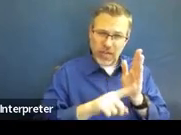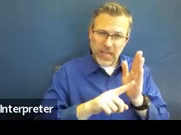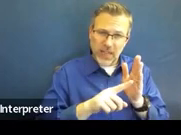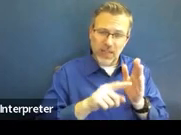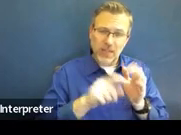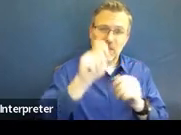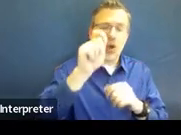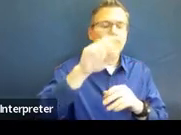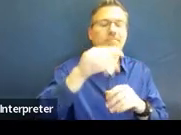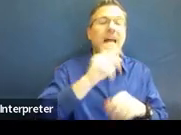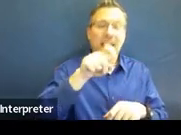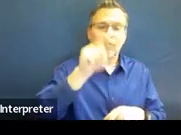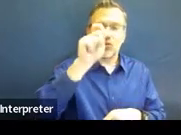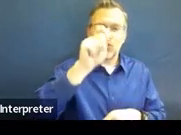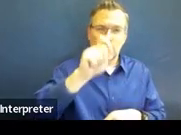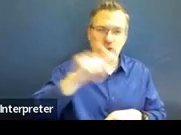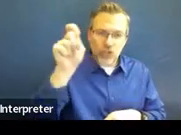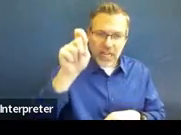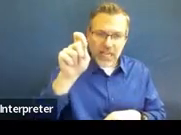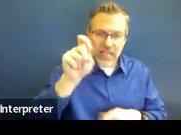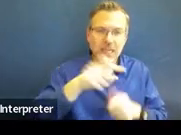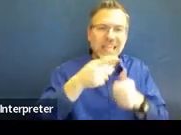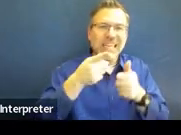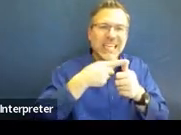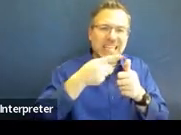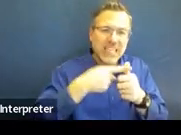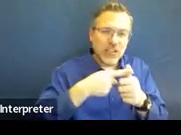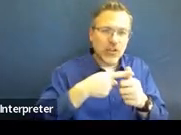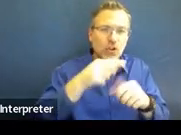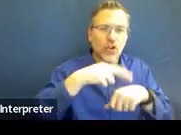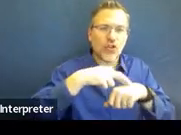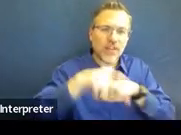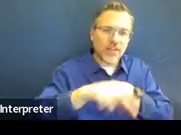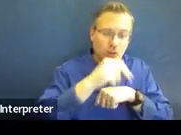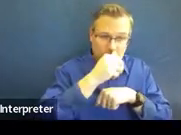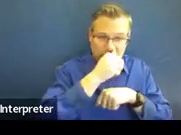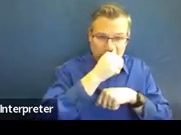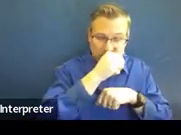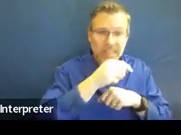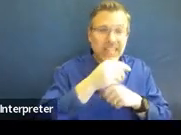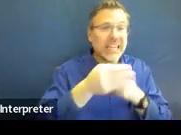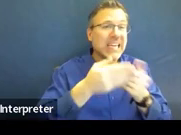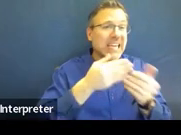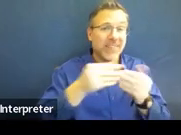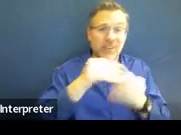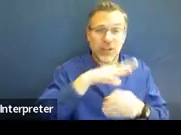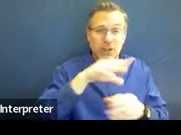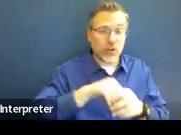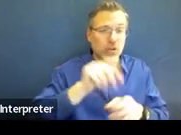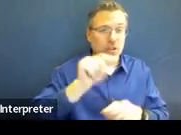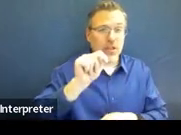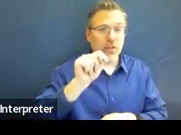anytime we are determining eligibility, even to include triennial re-evaluations?